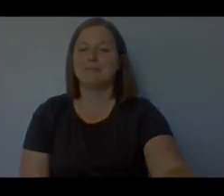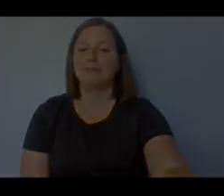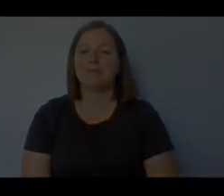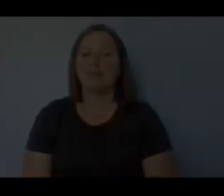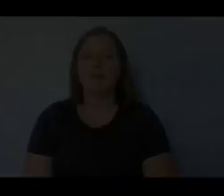Endgame.